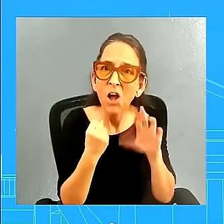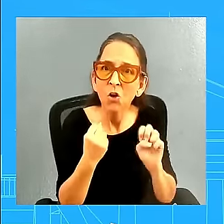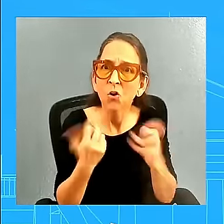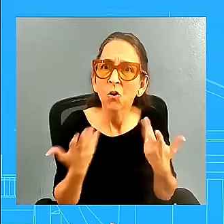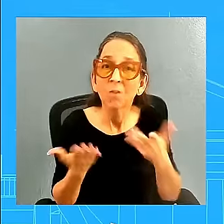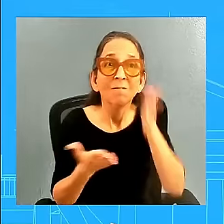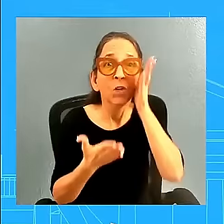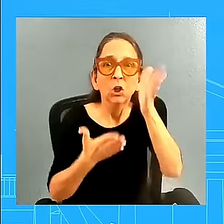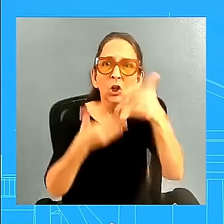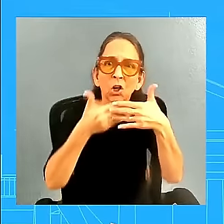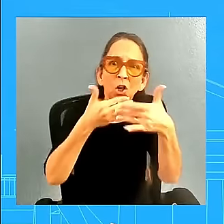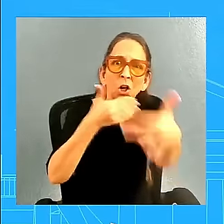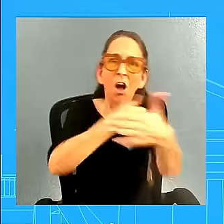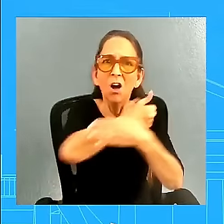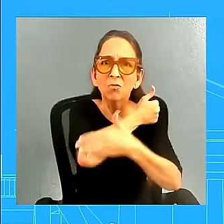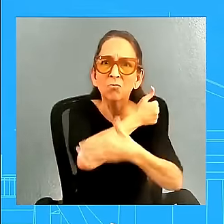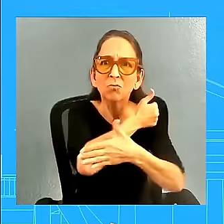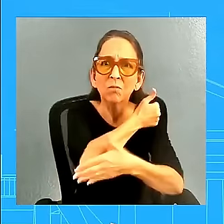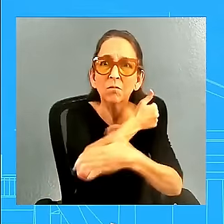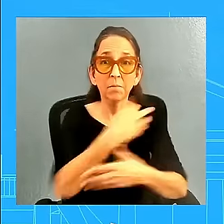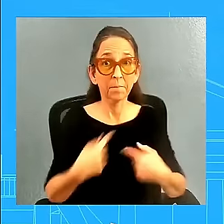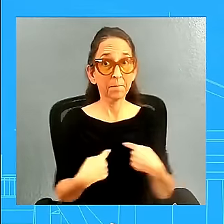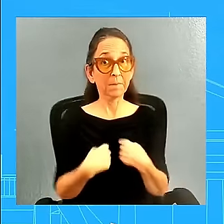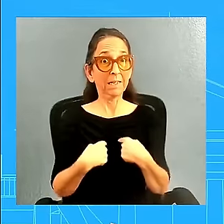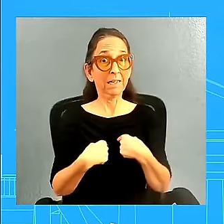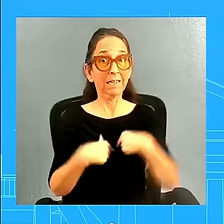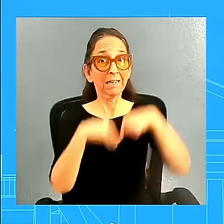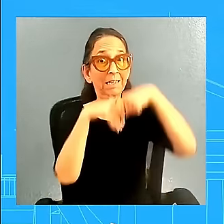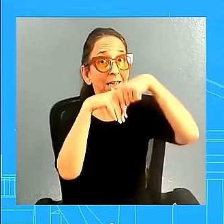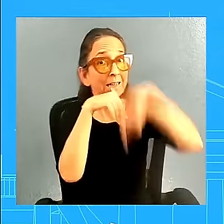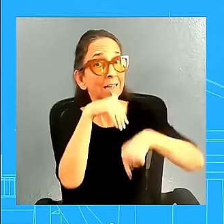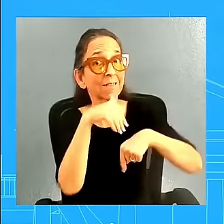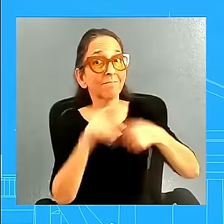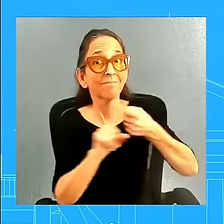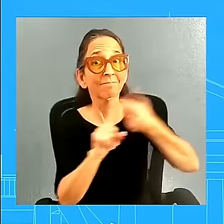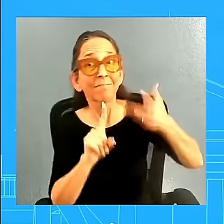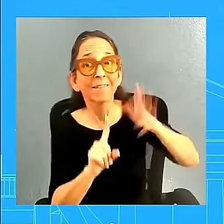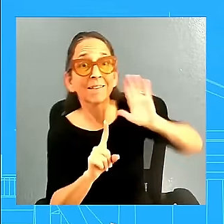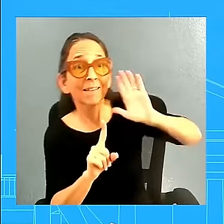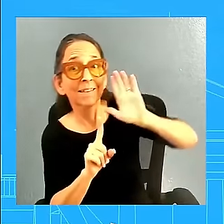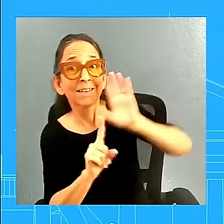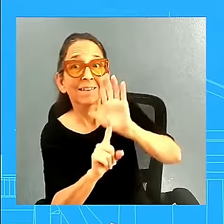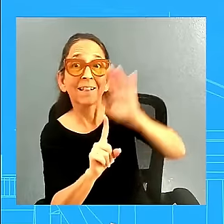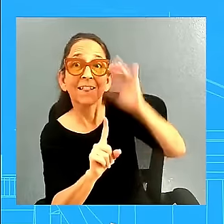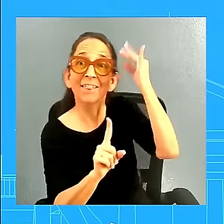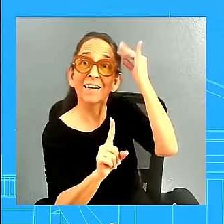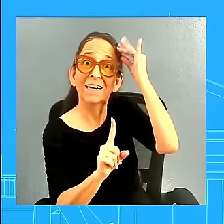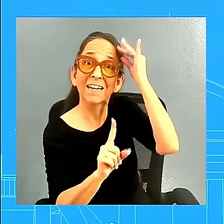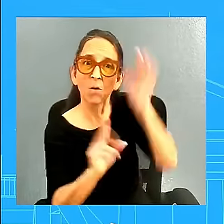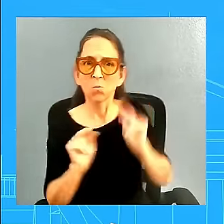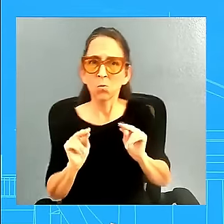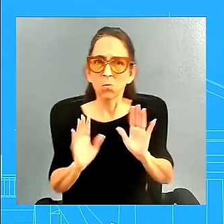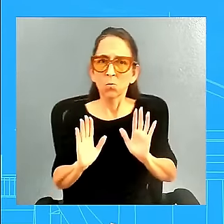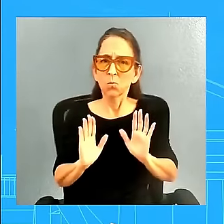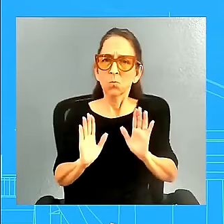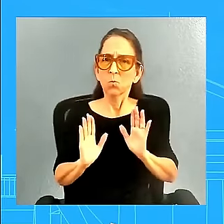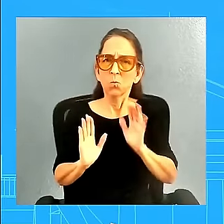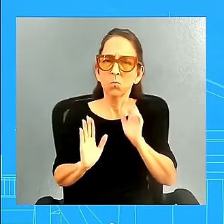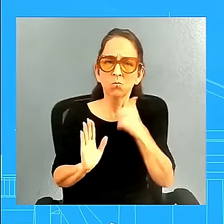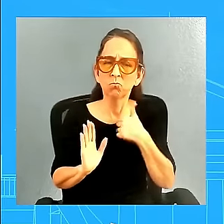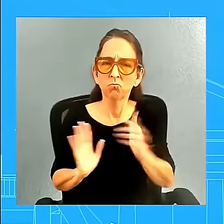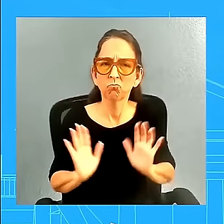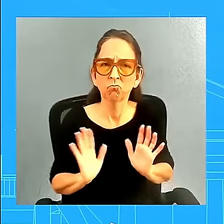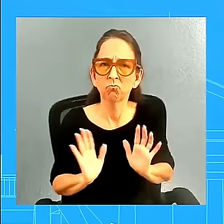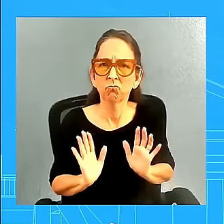going to get into what he thinks about this, the race in this current moment. That is not something that I'm here to do. I am not, I am no longer a political